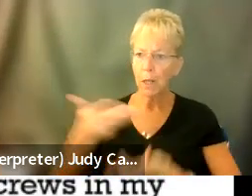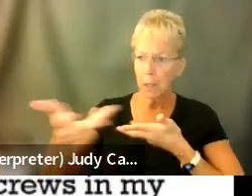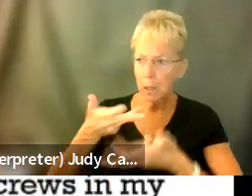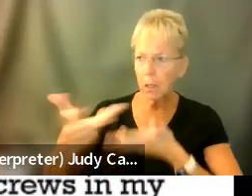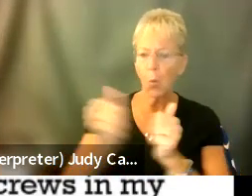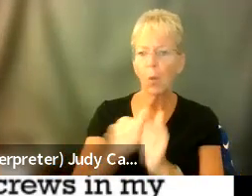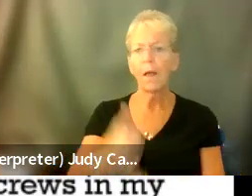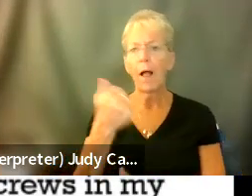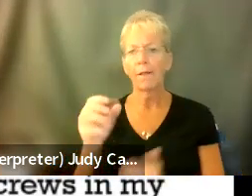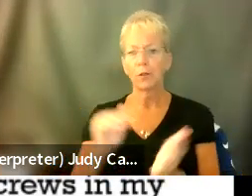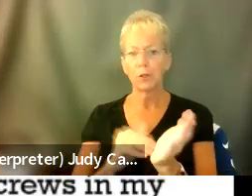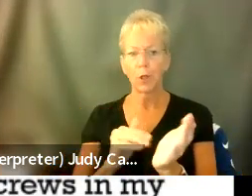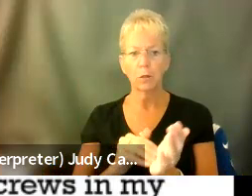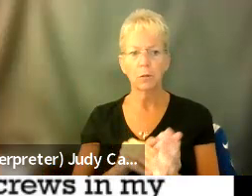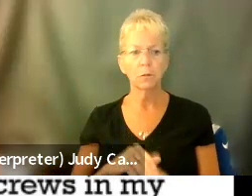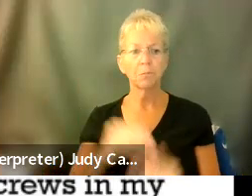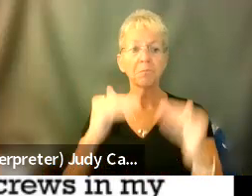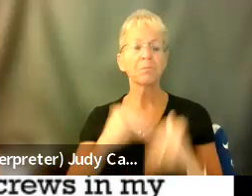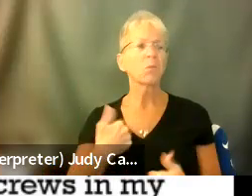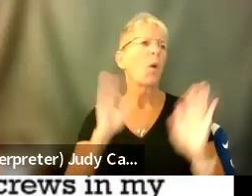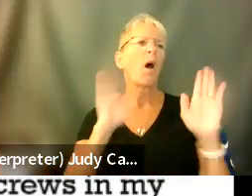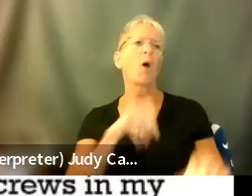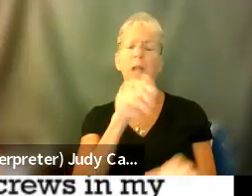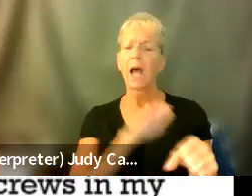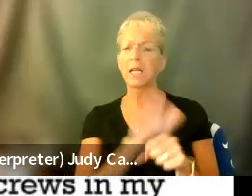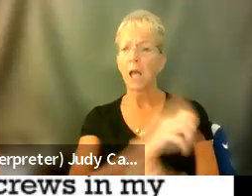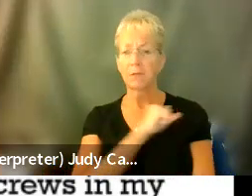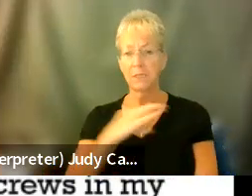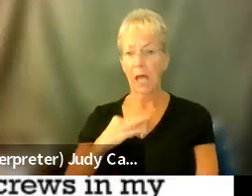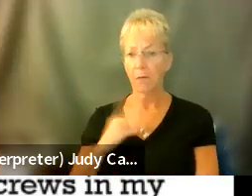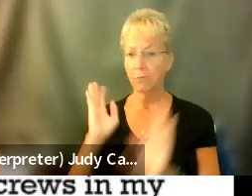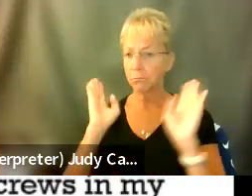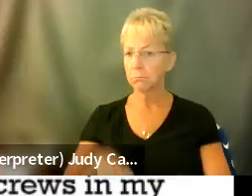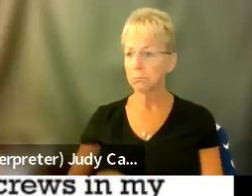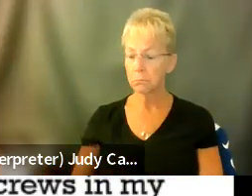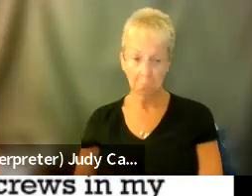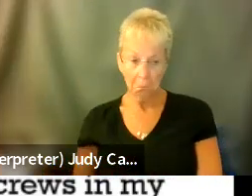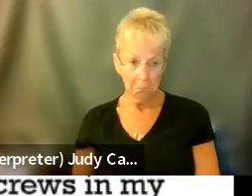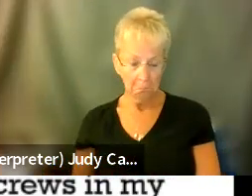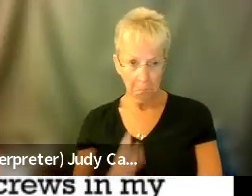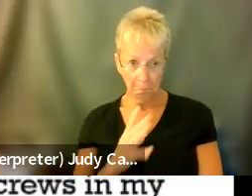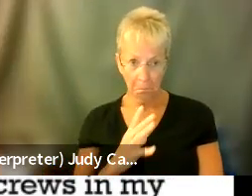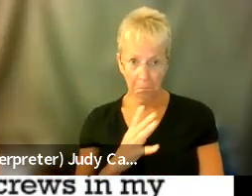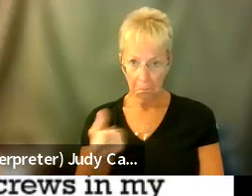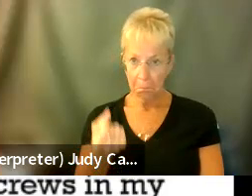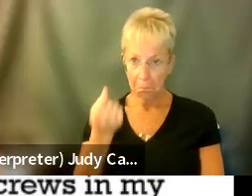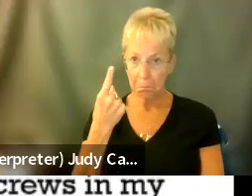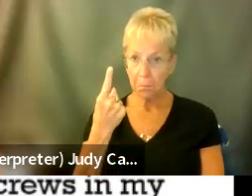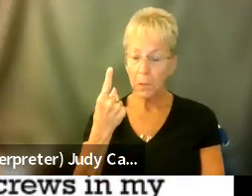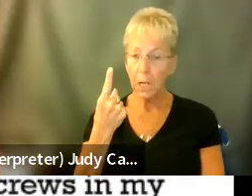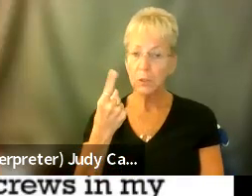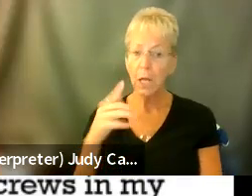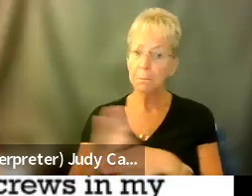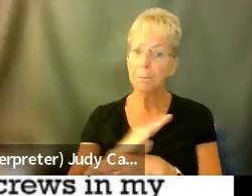We're understaffed and we have too many patients. I completely understand and empathize with doctors and nurse practitioners